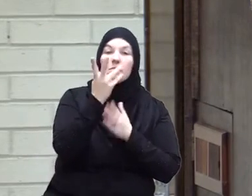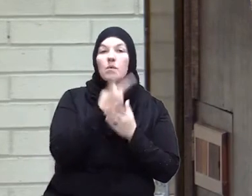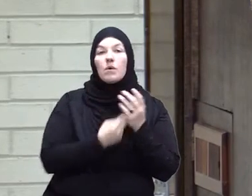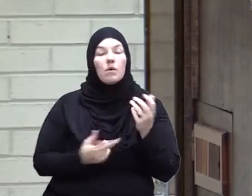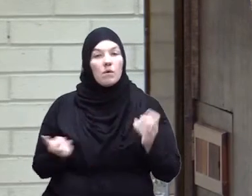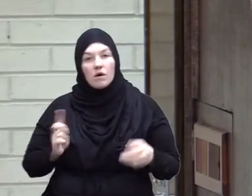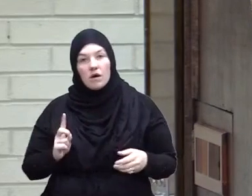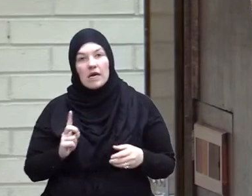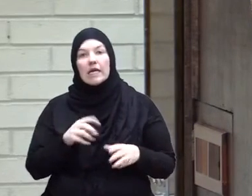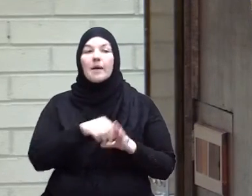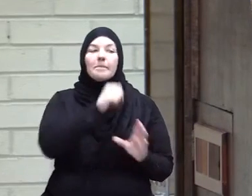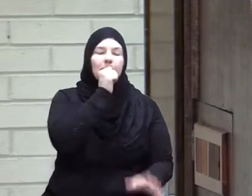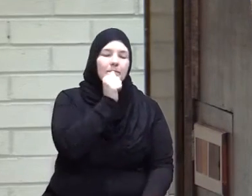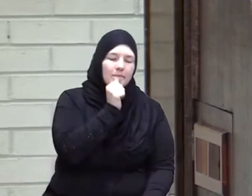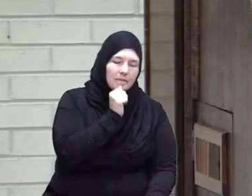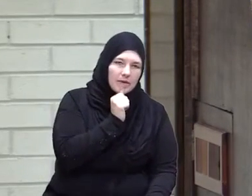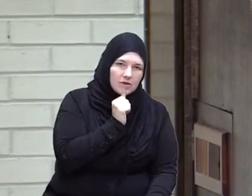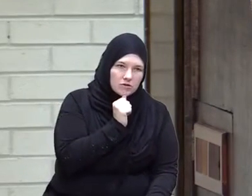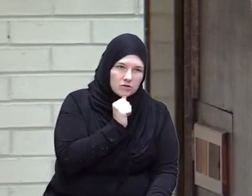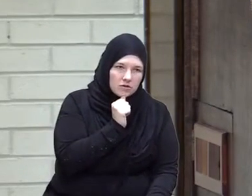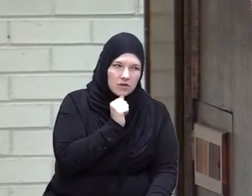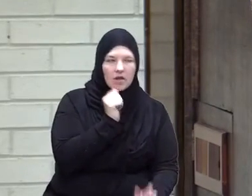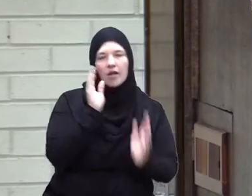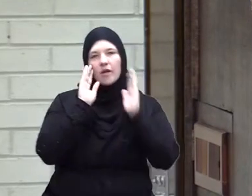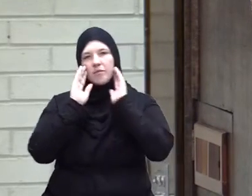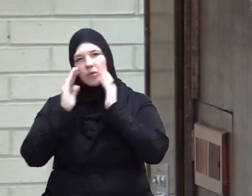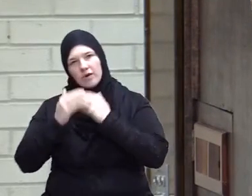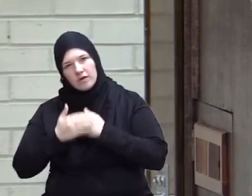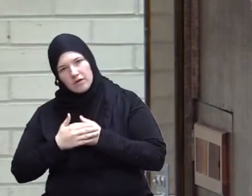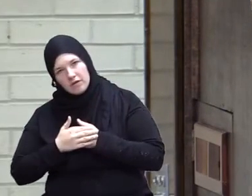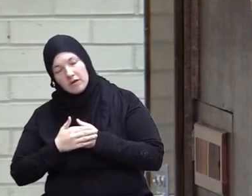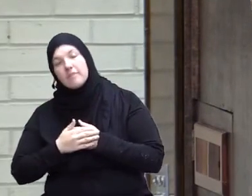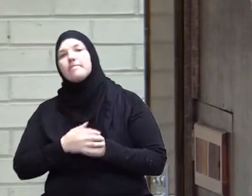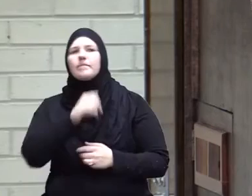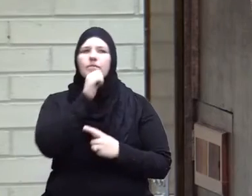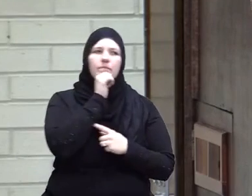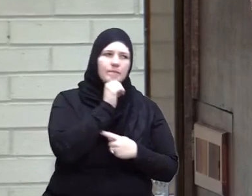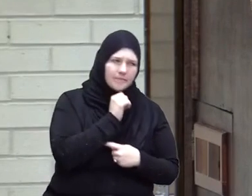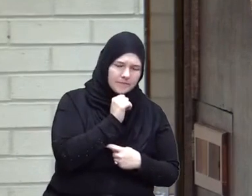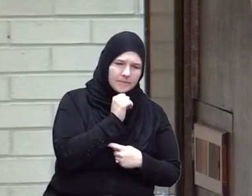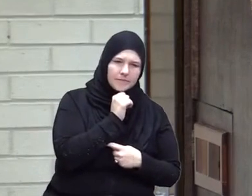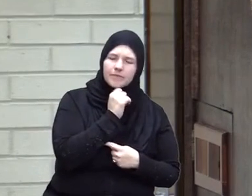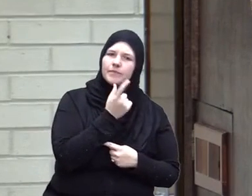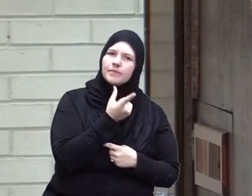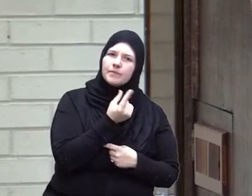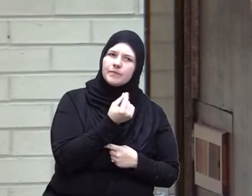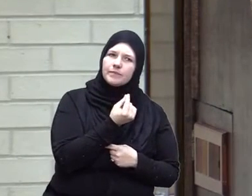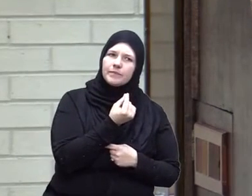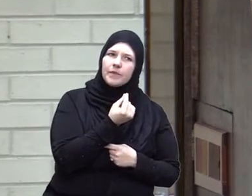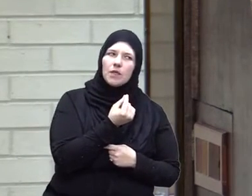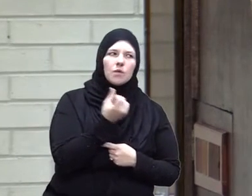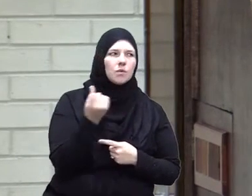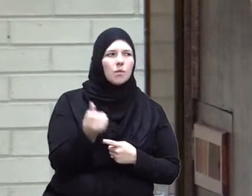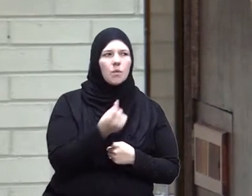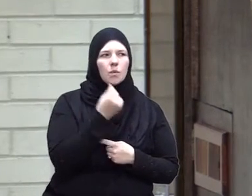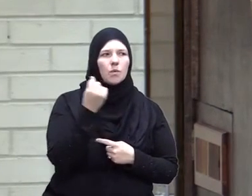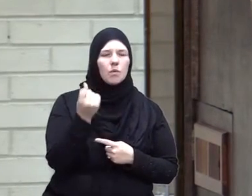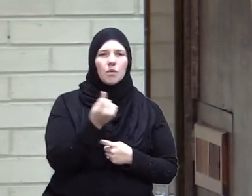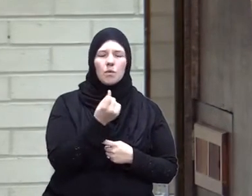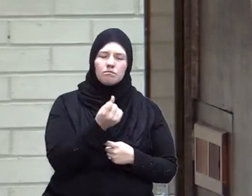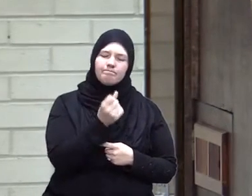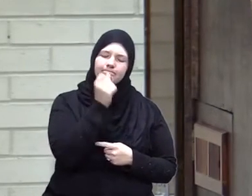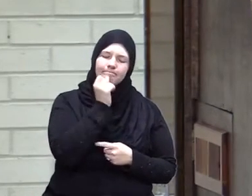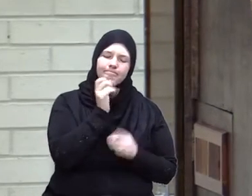patience and prayer patience is to abstain and to hold steadfast